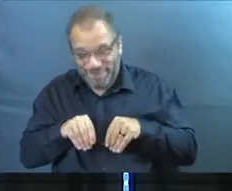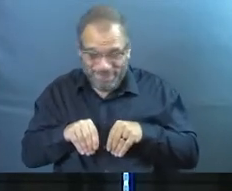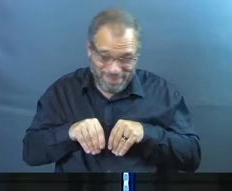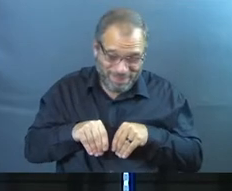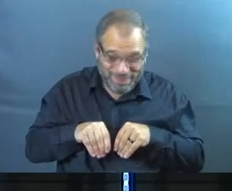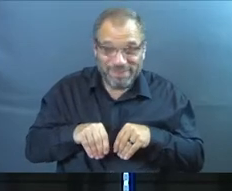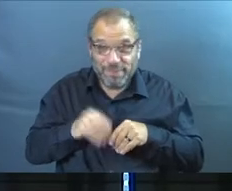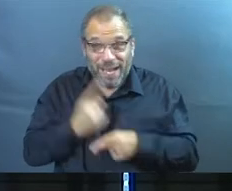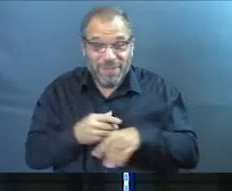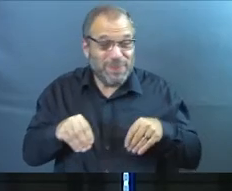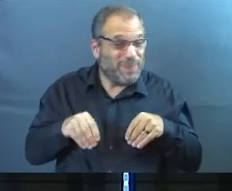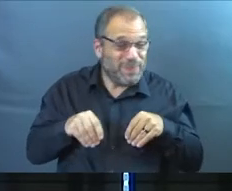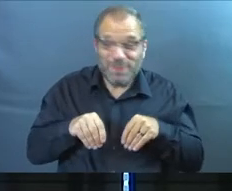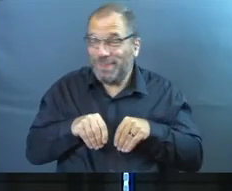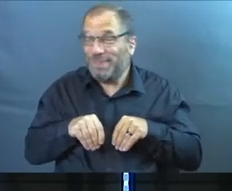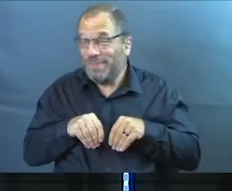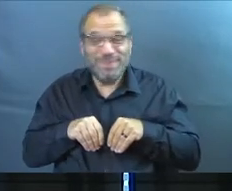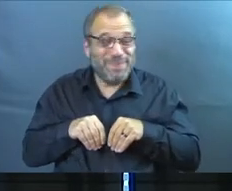Yes.